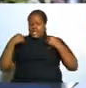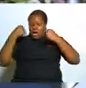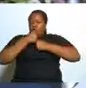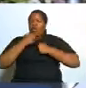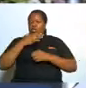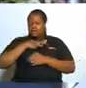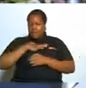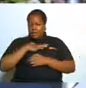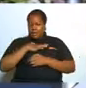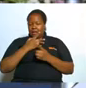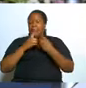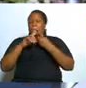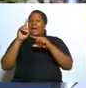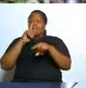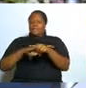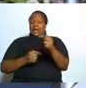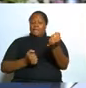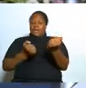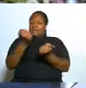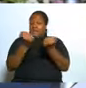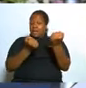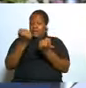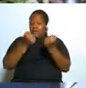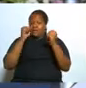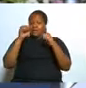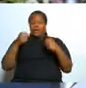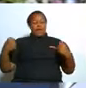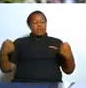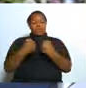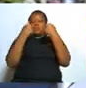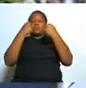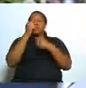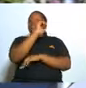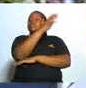but when she's driving she can hit a tree